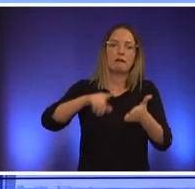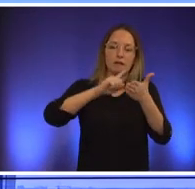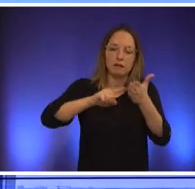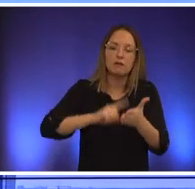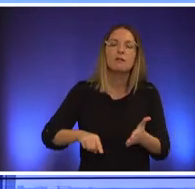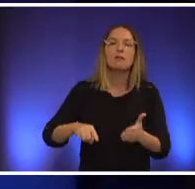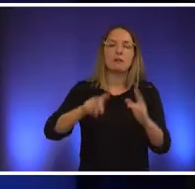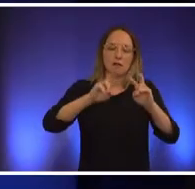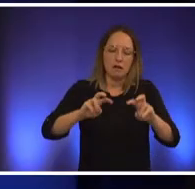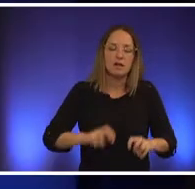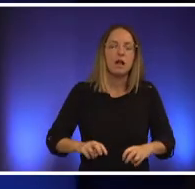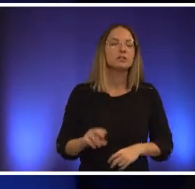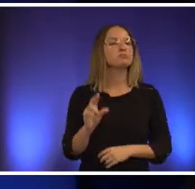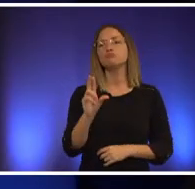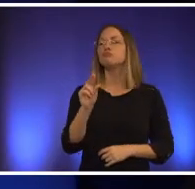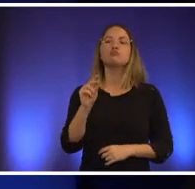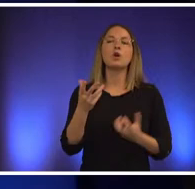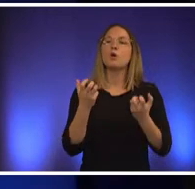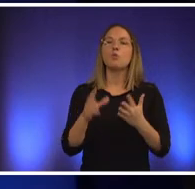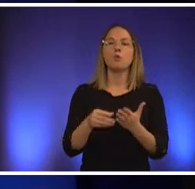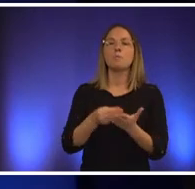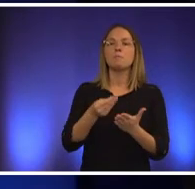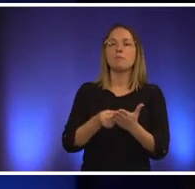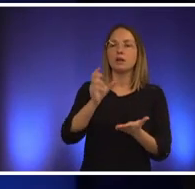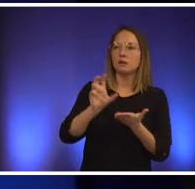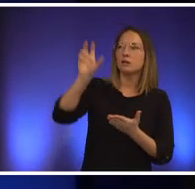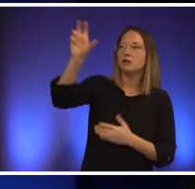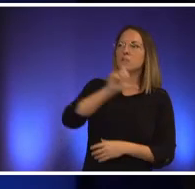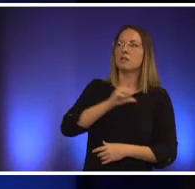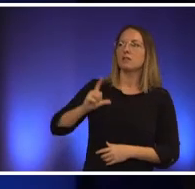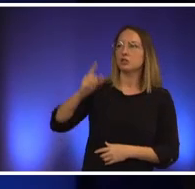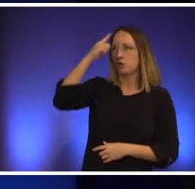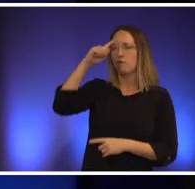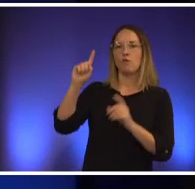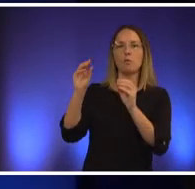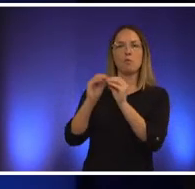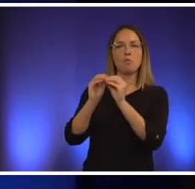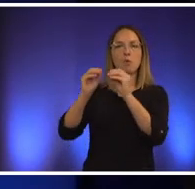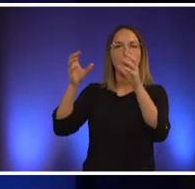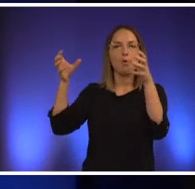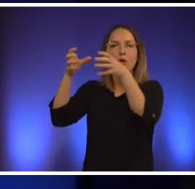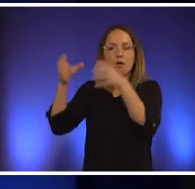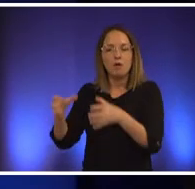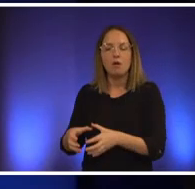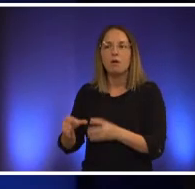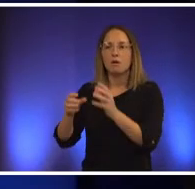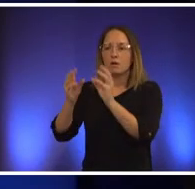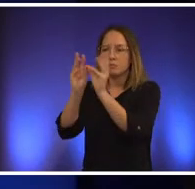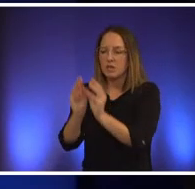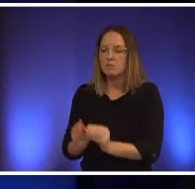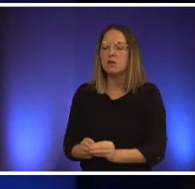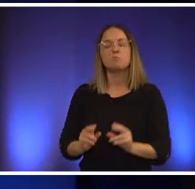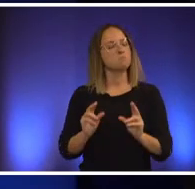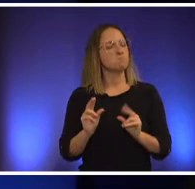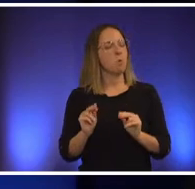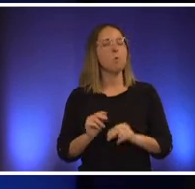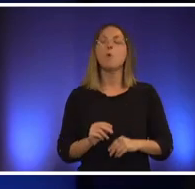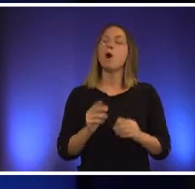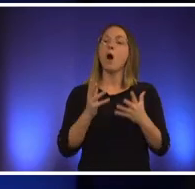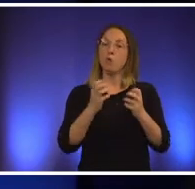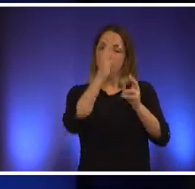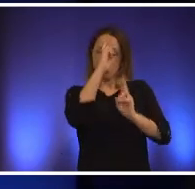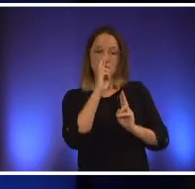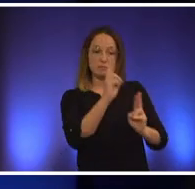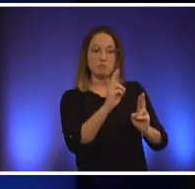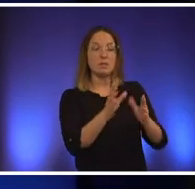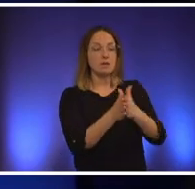legislature to do more task forces and sunset reviews i want to be respectful of our neighbors but i also want to be respectful of those people who want to be